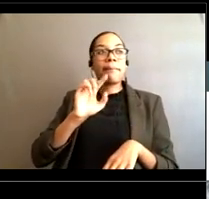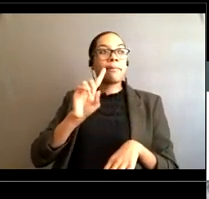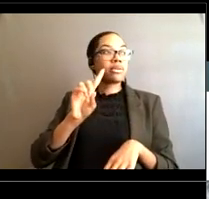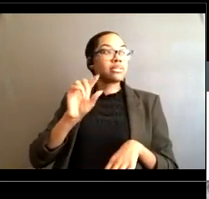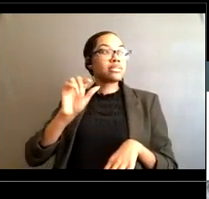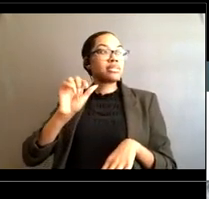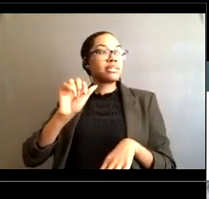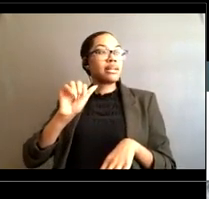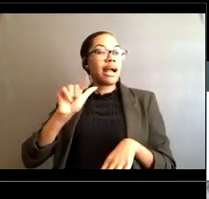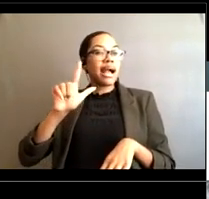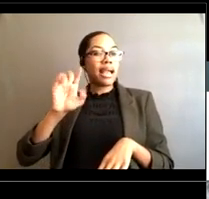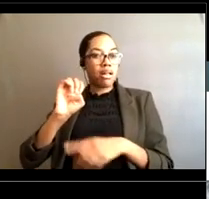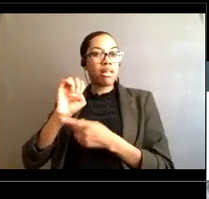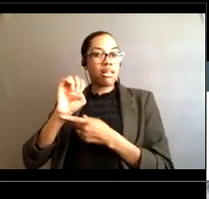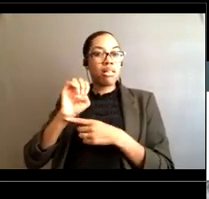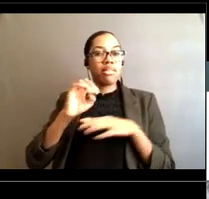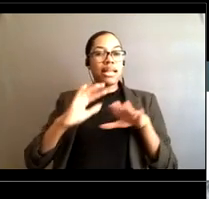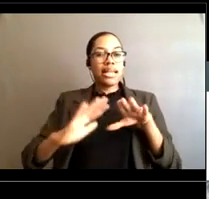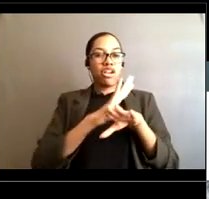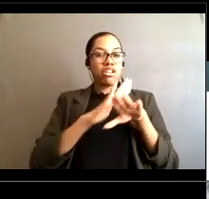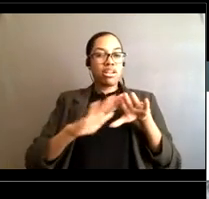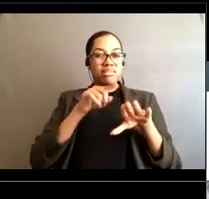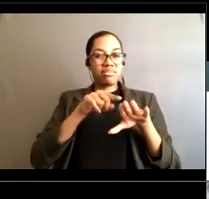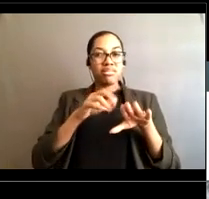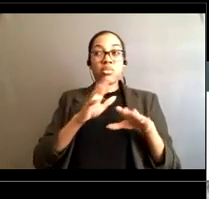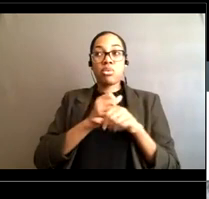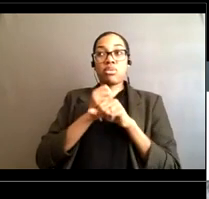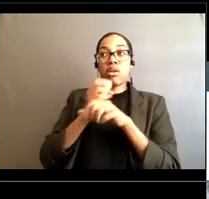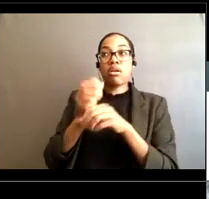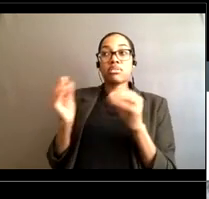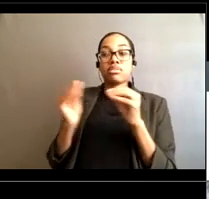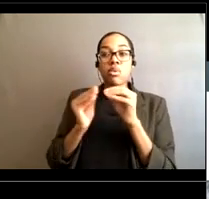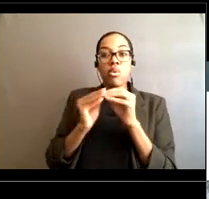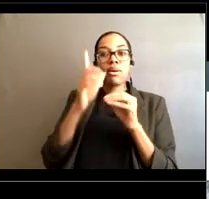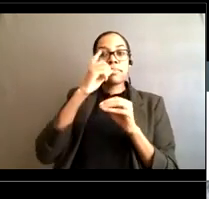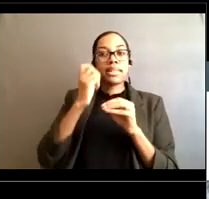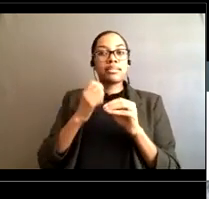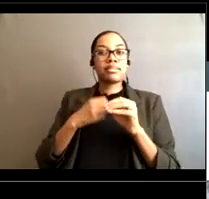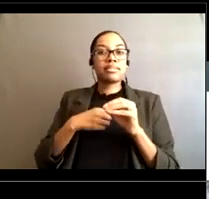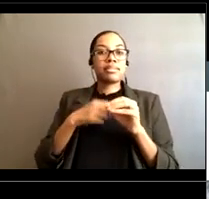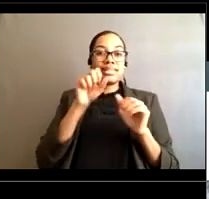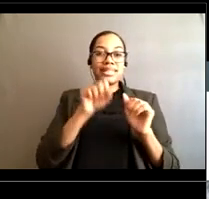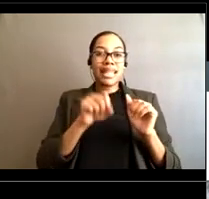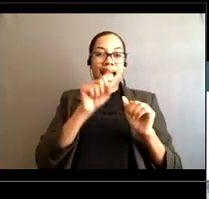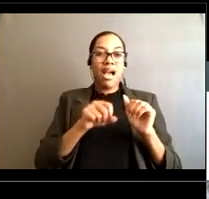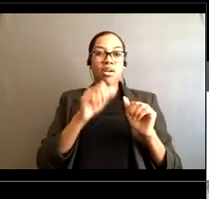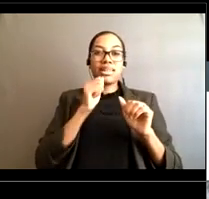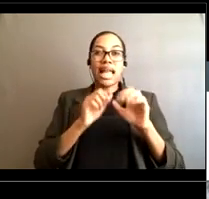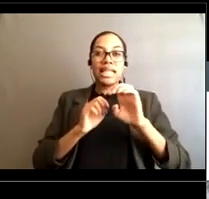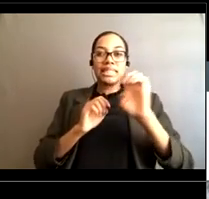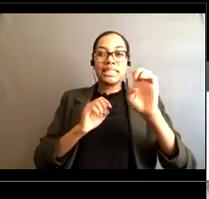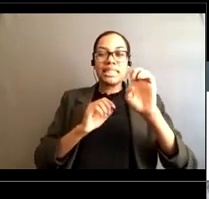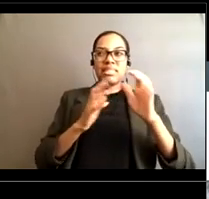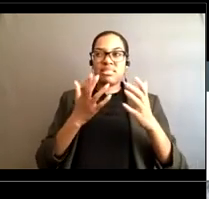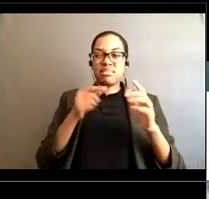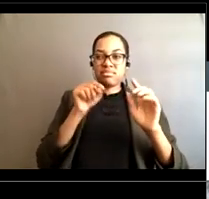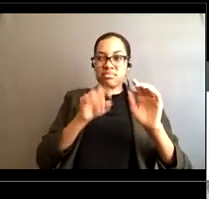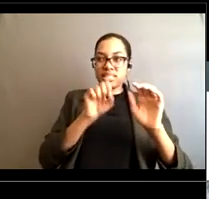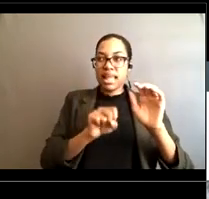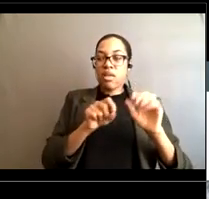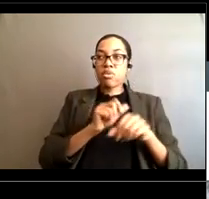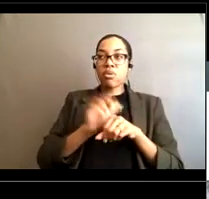south rather than the east Yeah, that's a great observation. I mean there are different wave climates up and down the carolinas